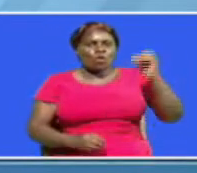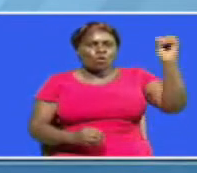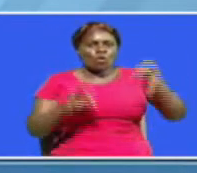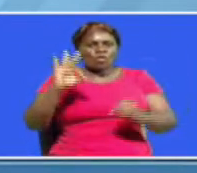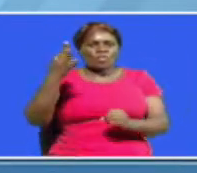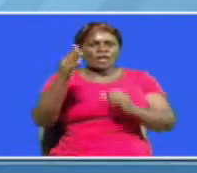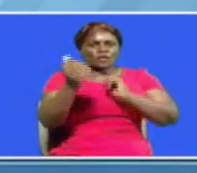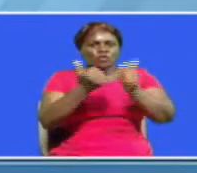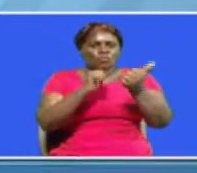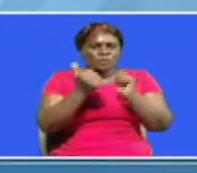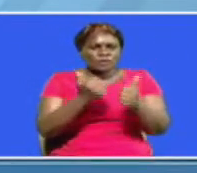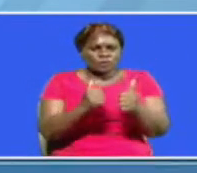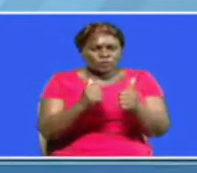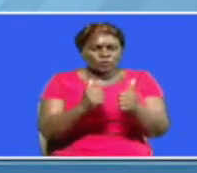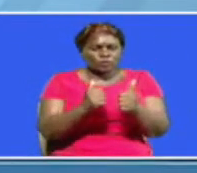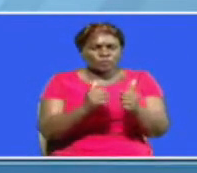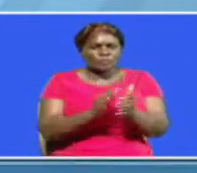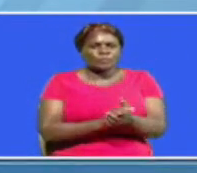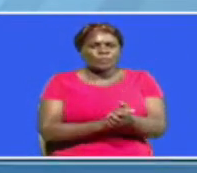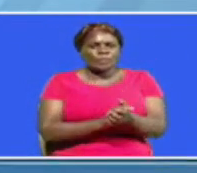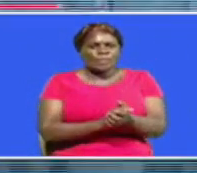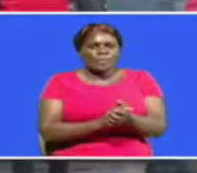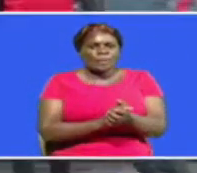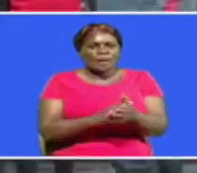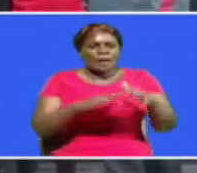third round return leg match. Starlets had won.